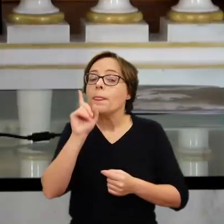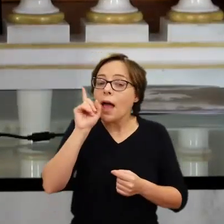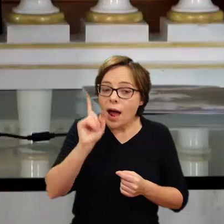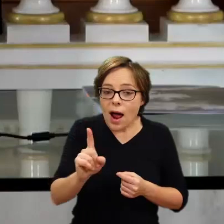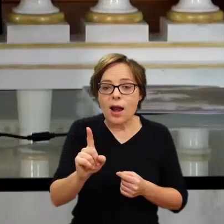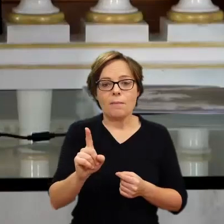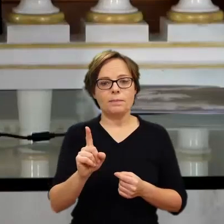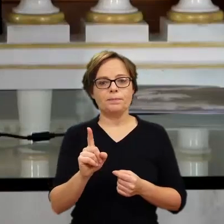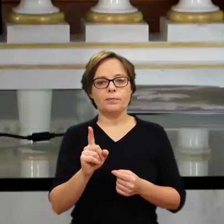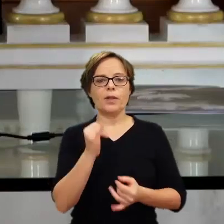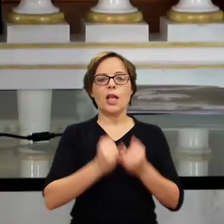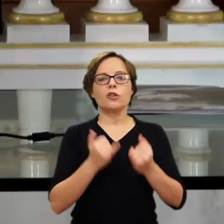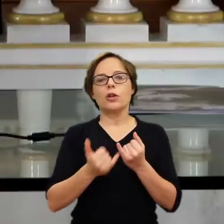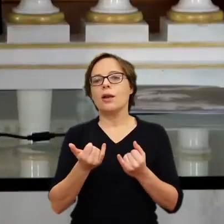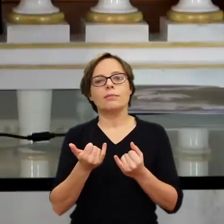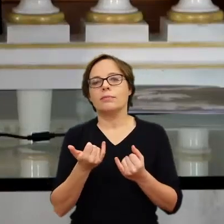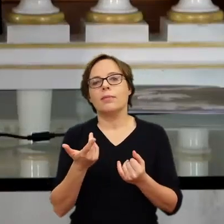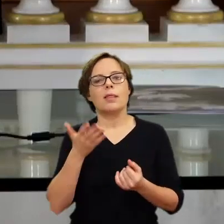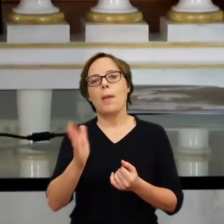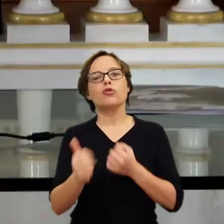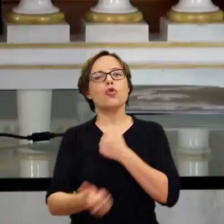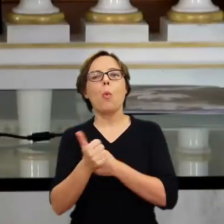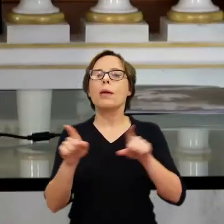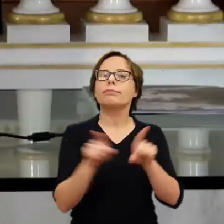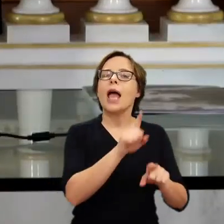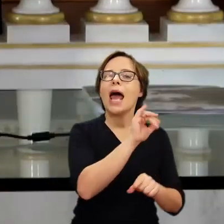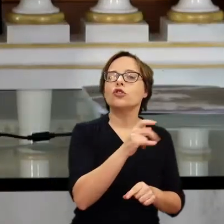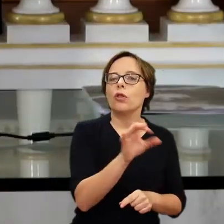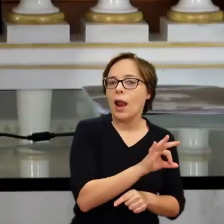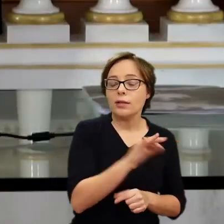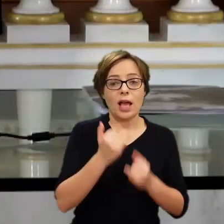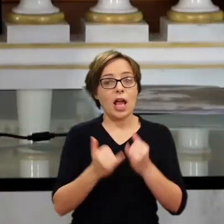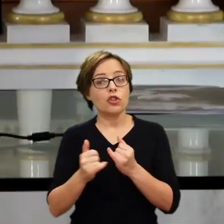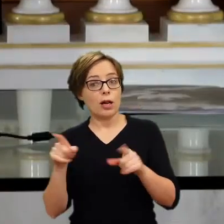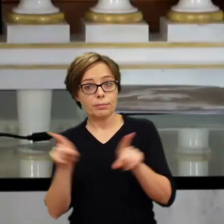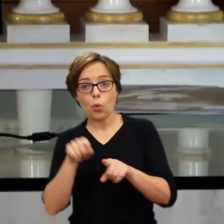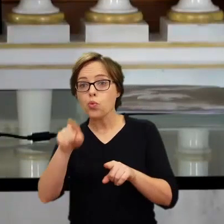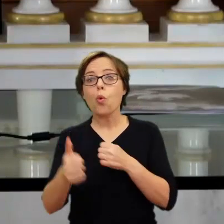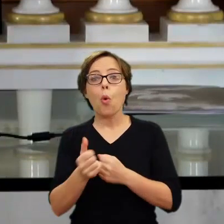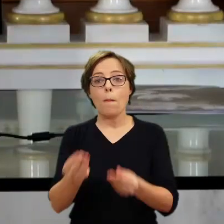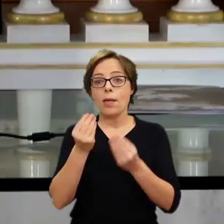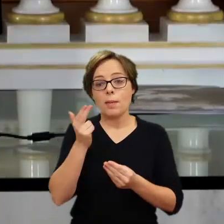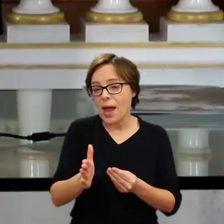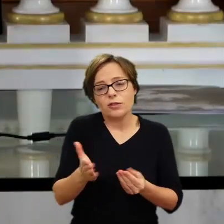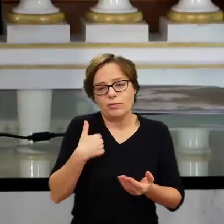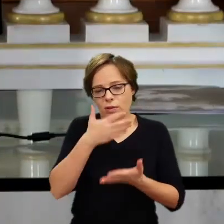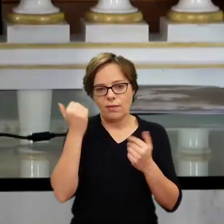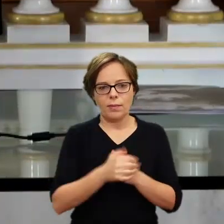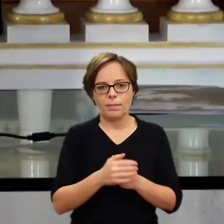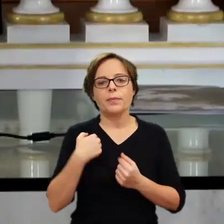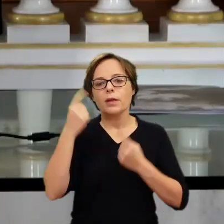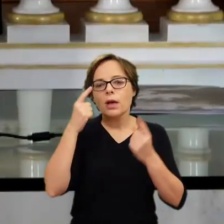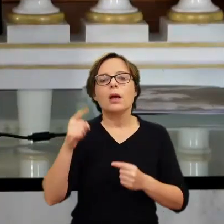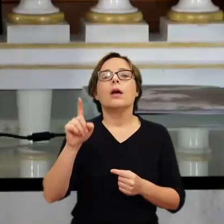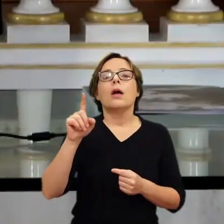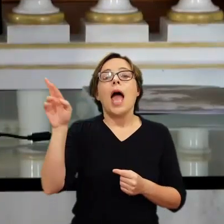a document like with Aristotle comes up, who knows? The costume is, you know, most likely Polish. Rembrandt had a